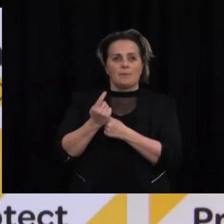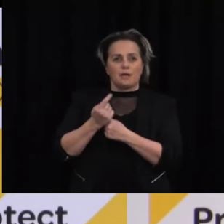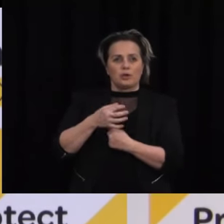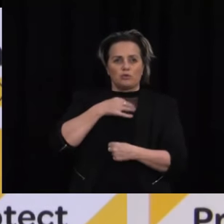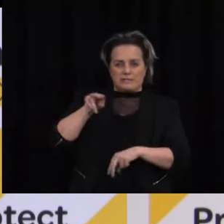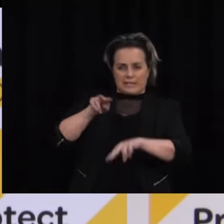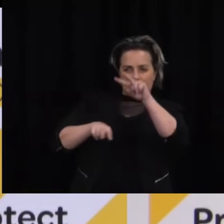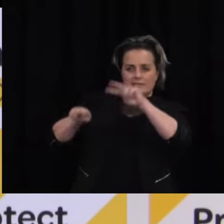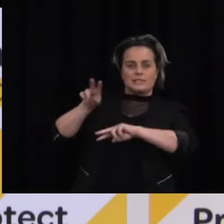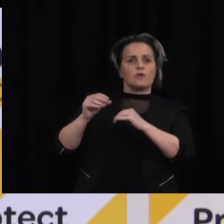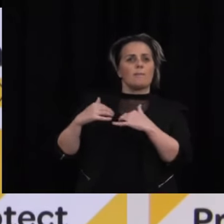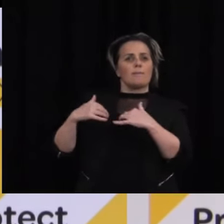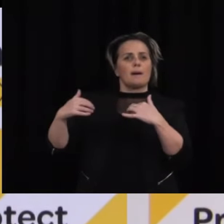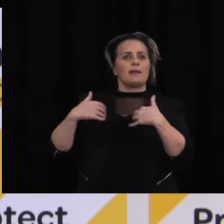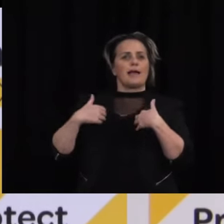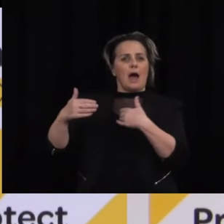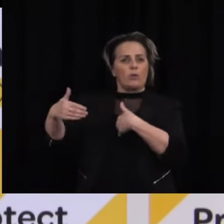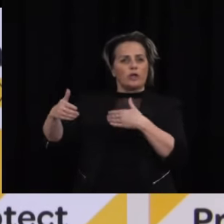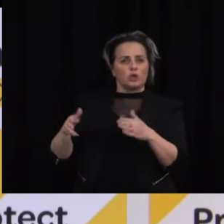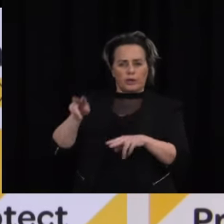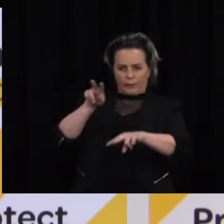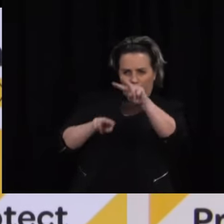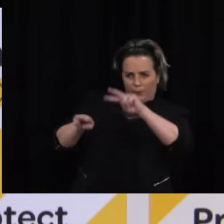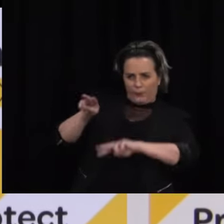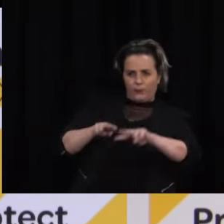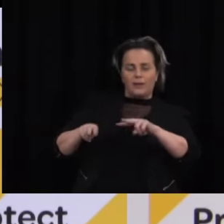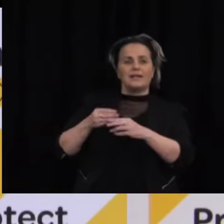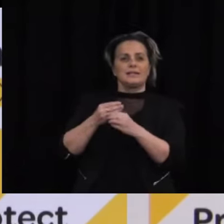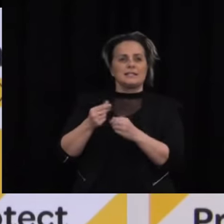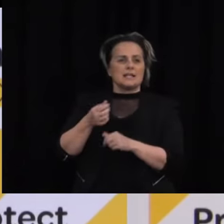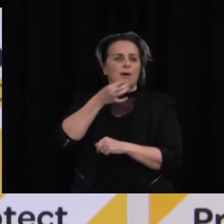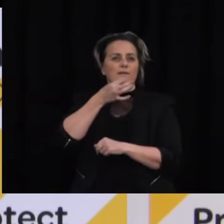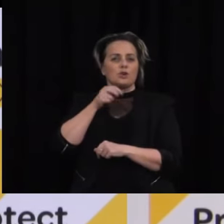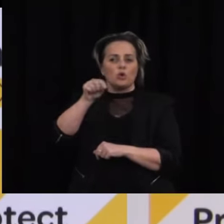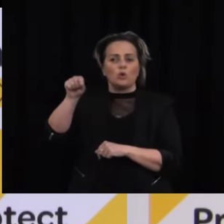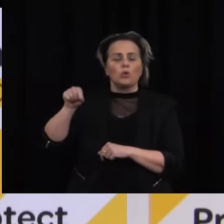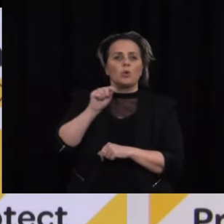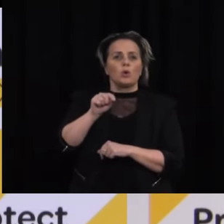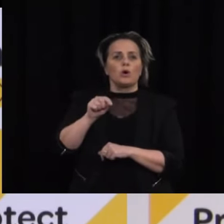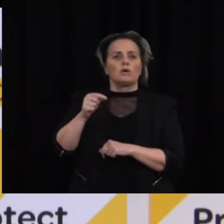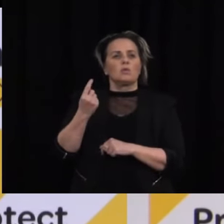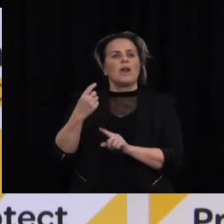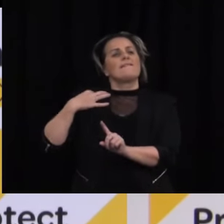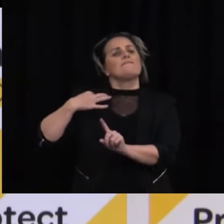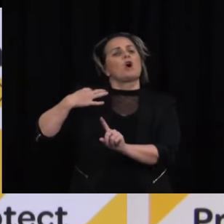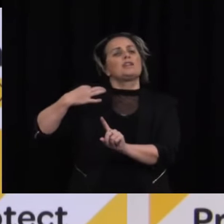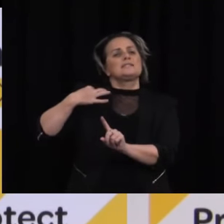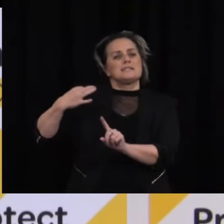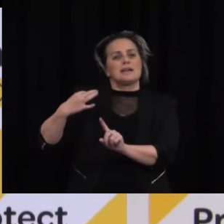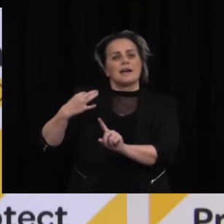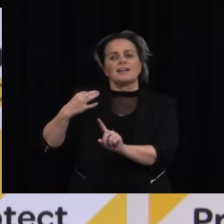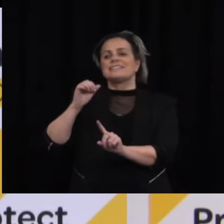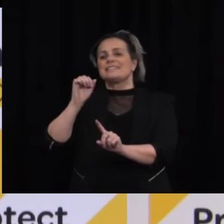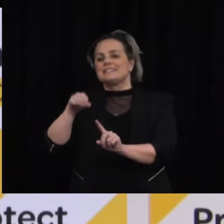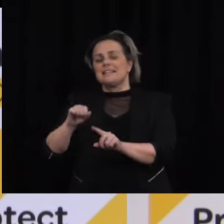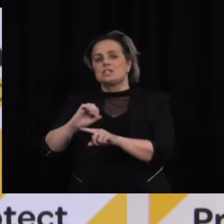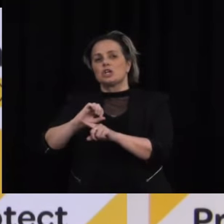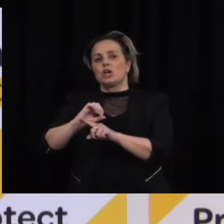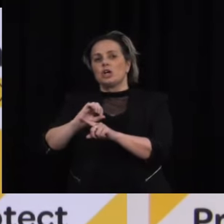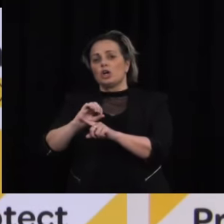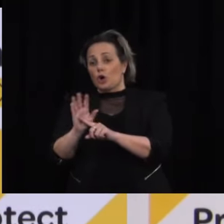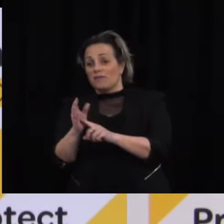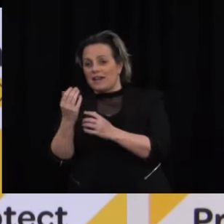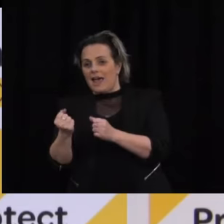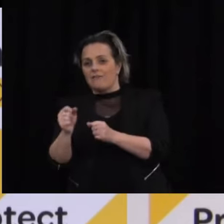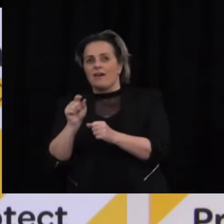by the public health unit and there was a small number of people that volunteer who tested positive had eaten with morning tea or